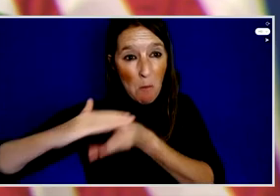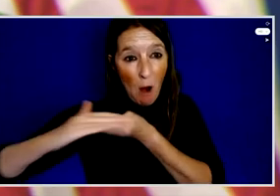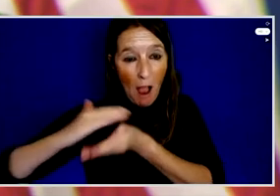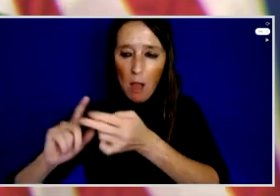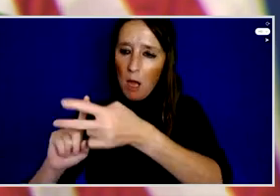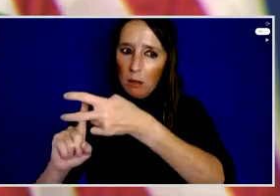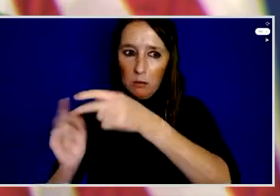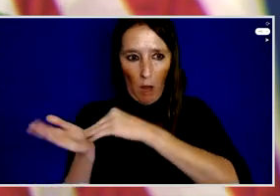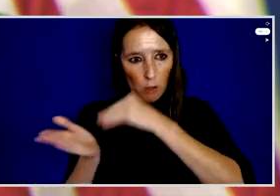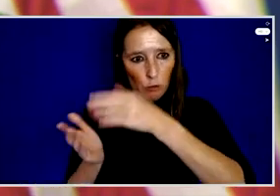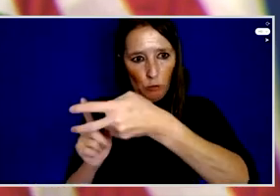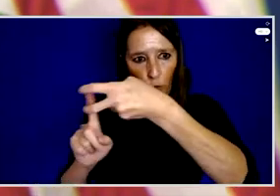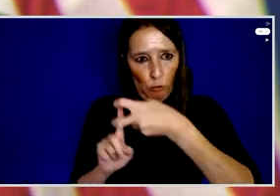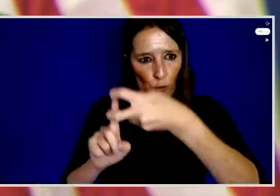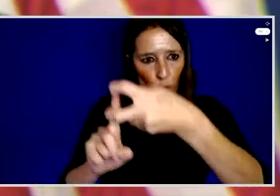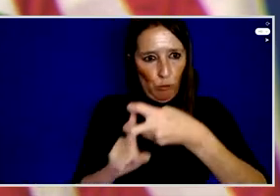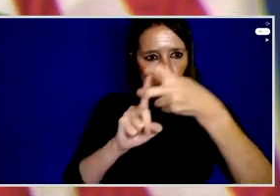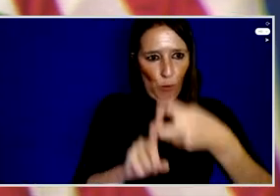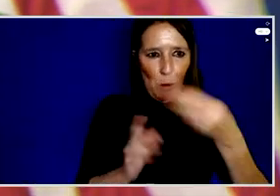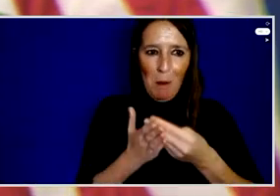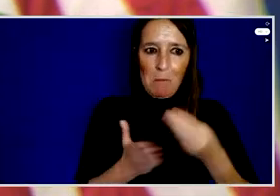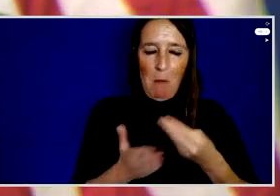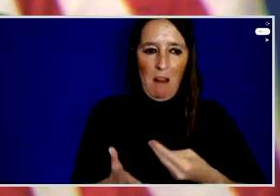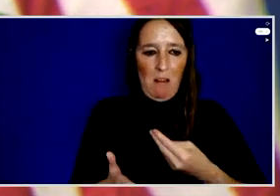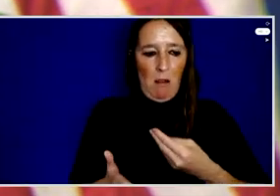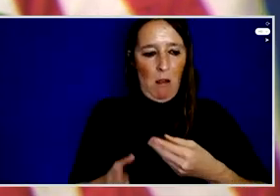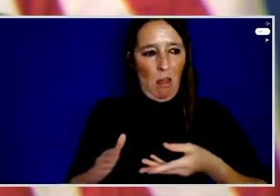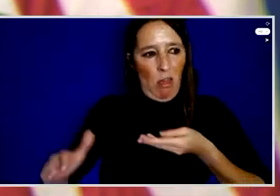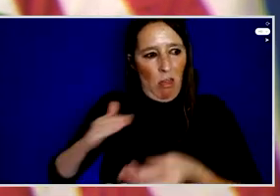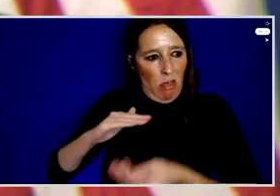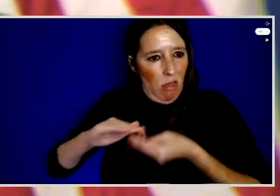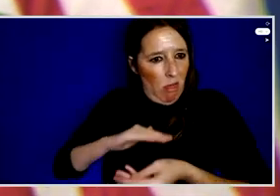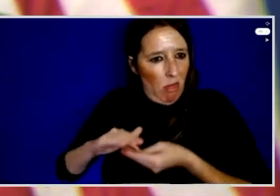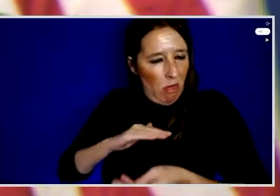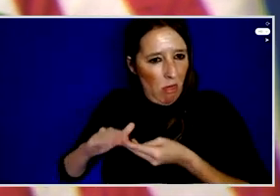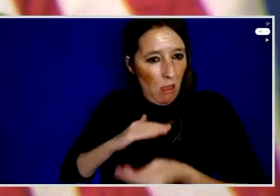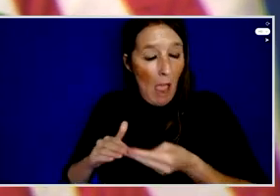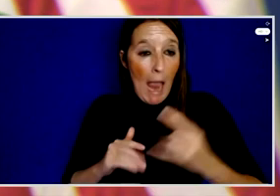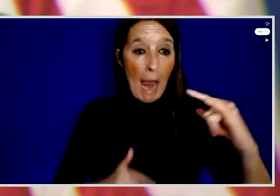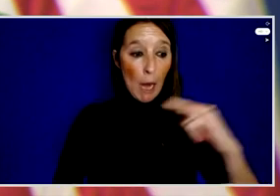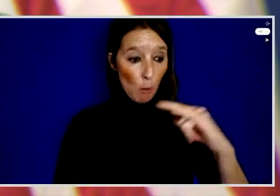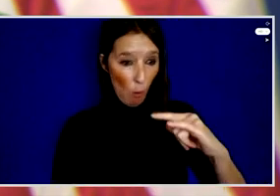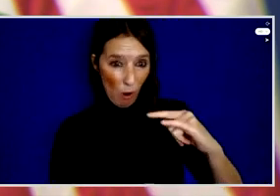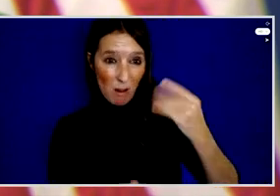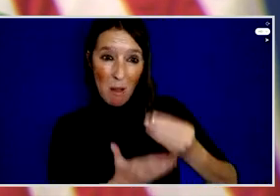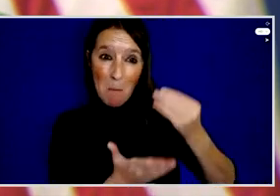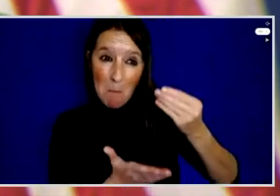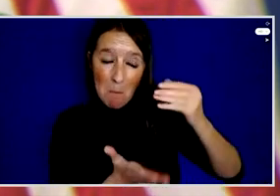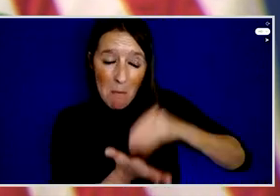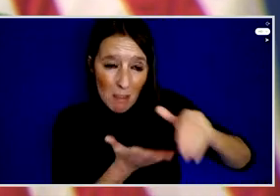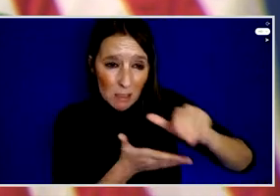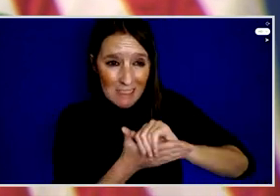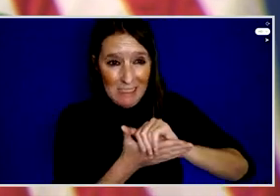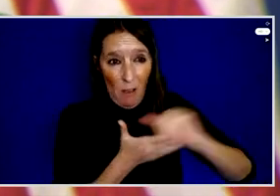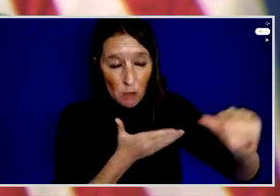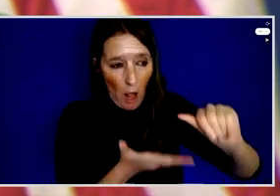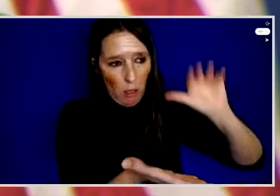-saving equipment worth millions of dollars piled up at the airport waiting for customs clearance while the health